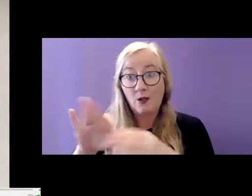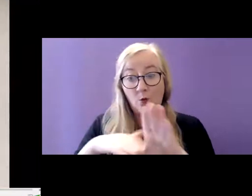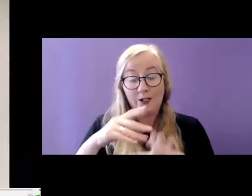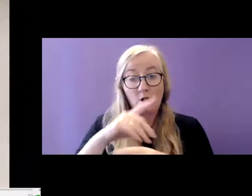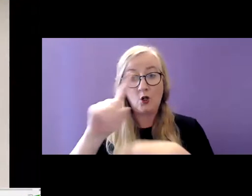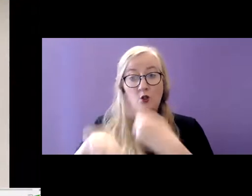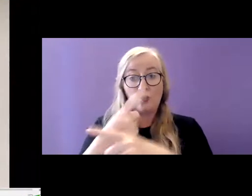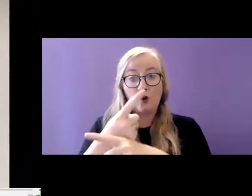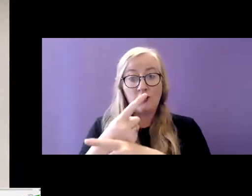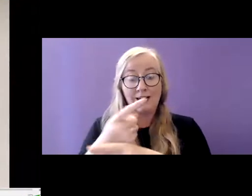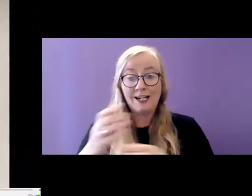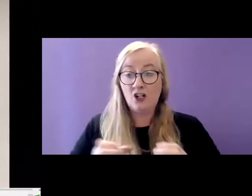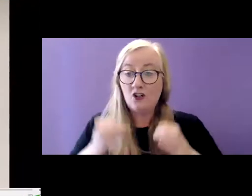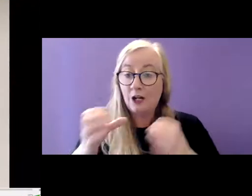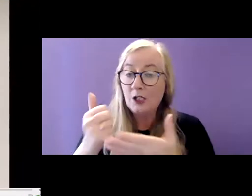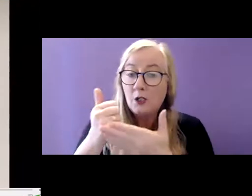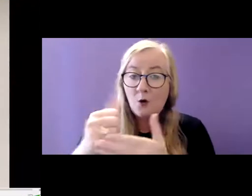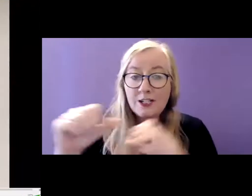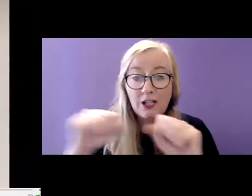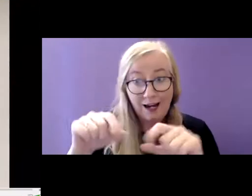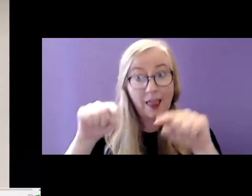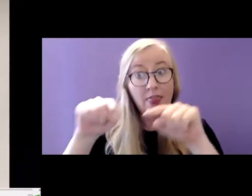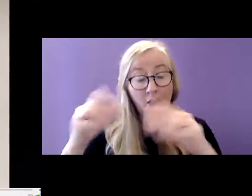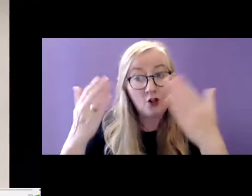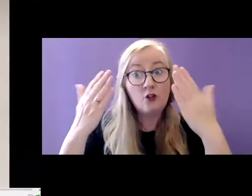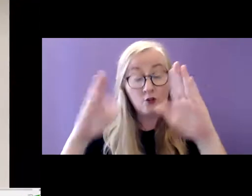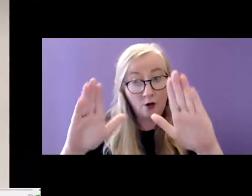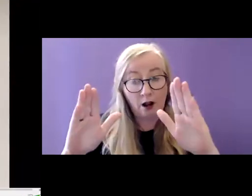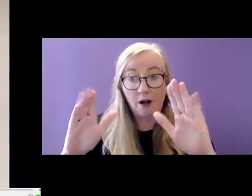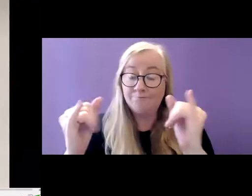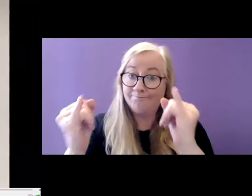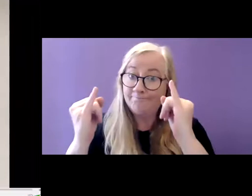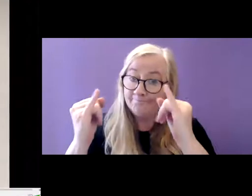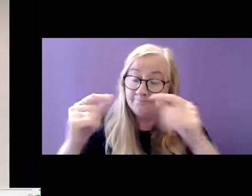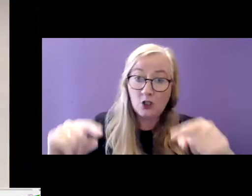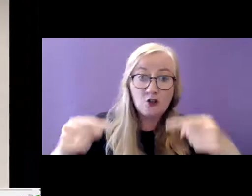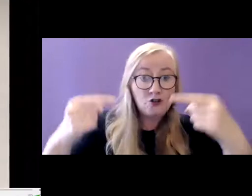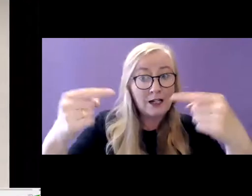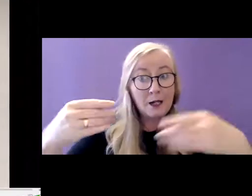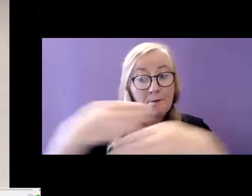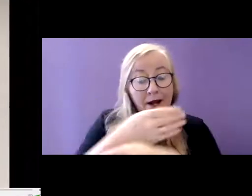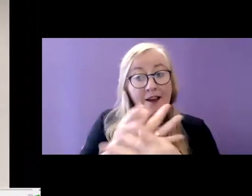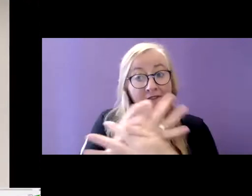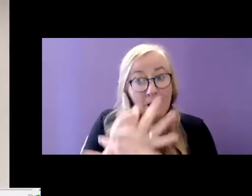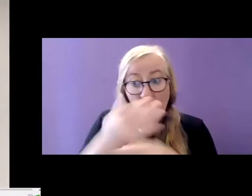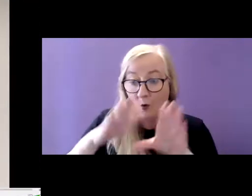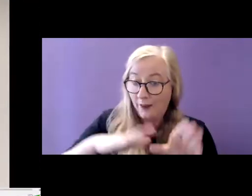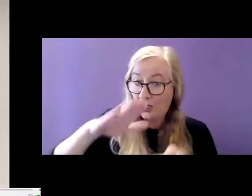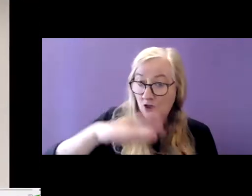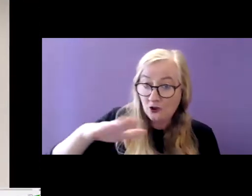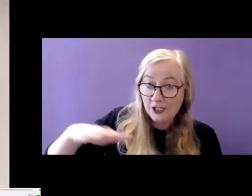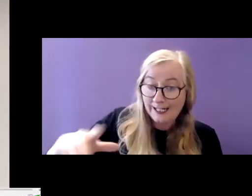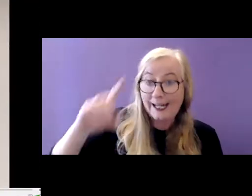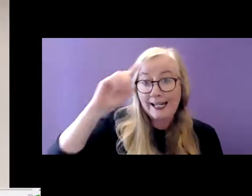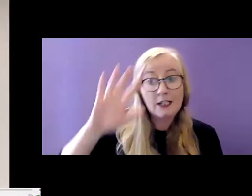Disability Support Services highlights very starkly some of the challenges faced by families with children with an intellectual